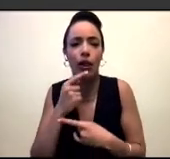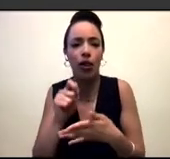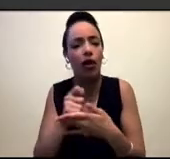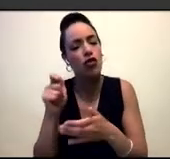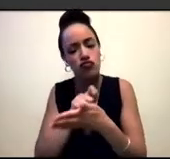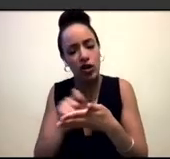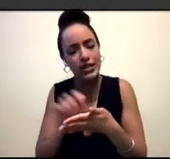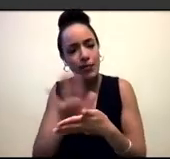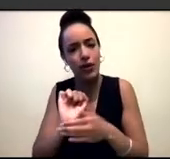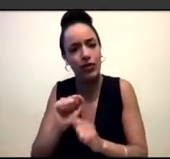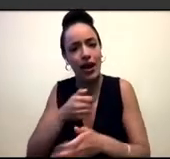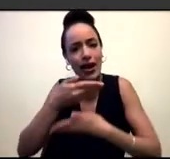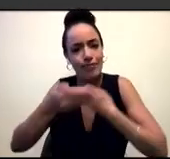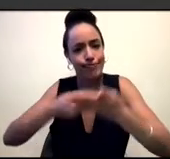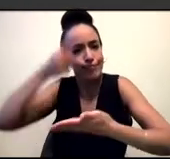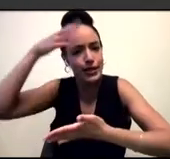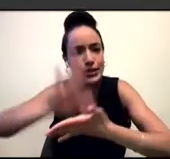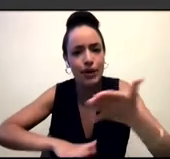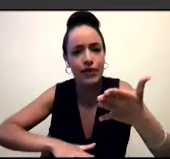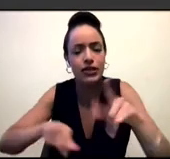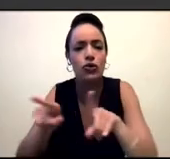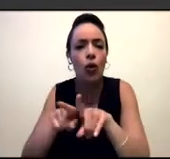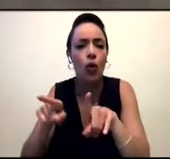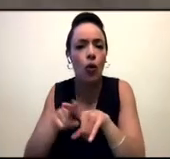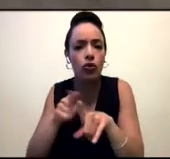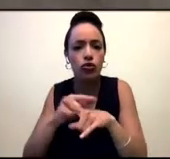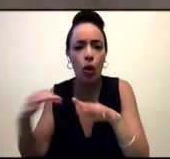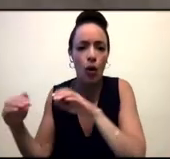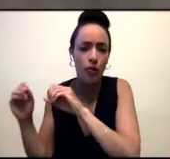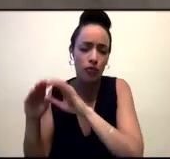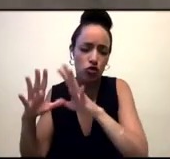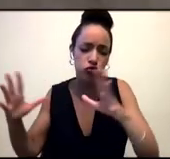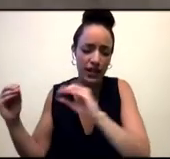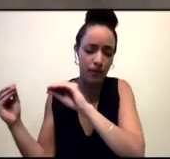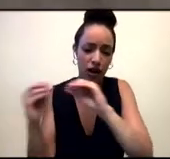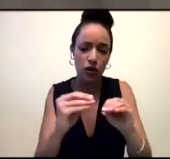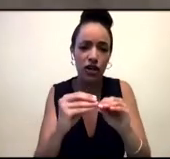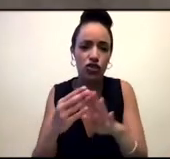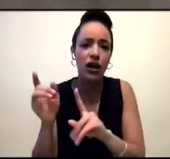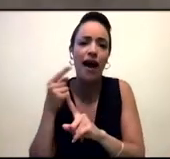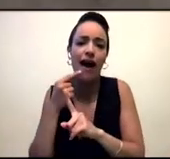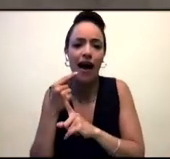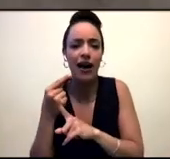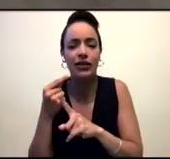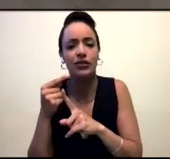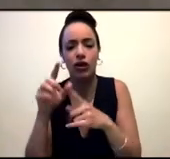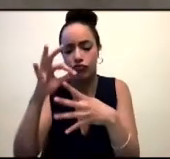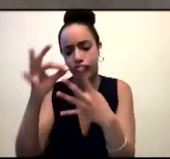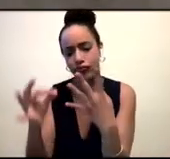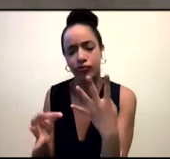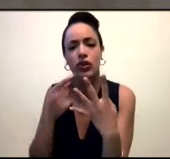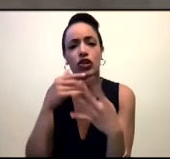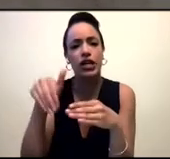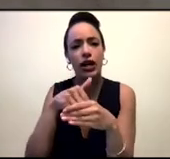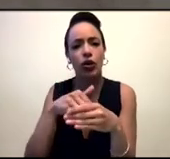and The Black American Dream. Blair centres women and girls, global black communities and the LGBT community in her